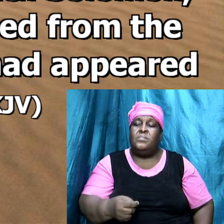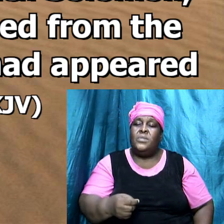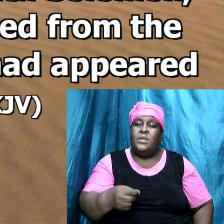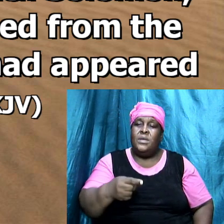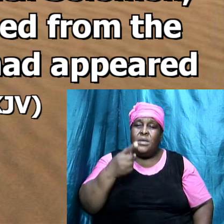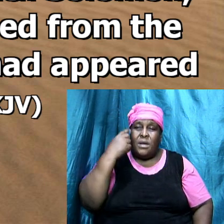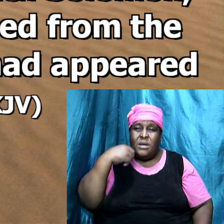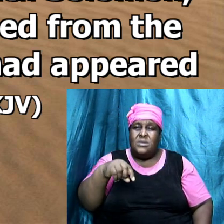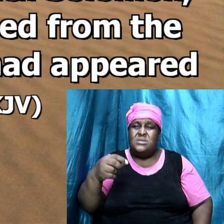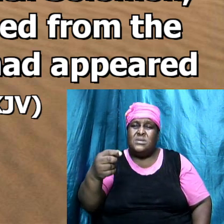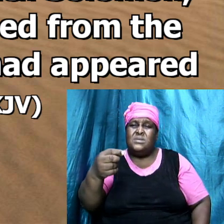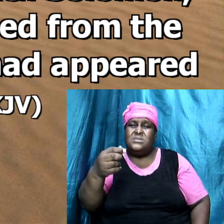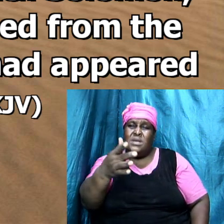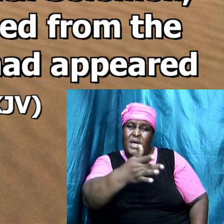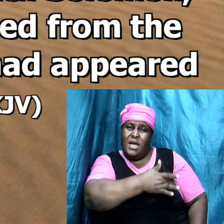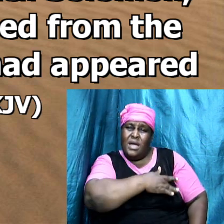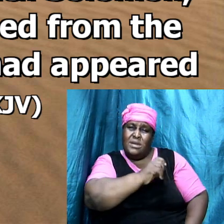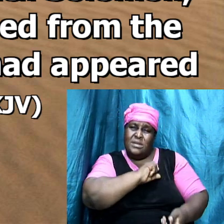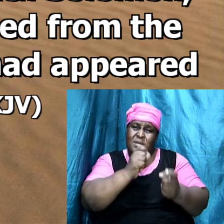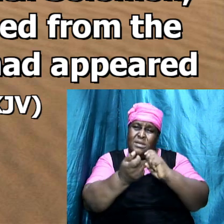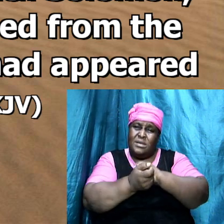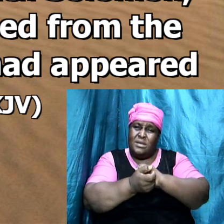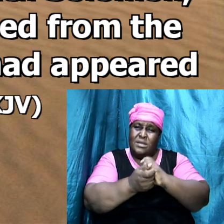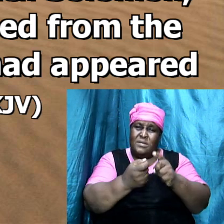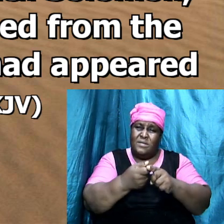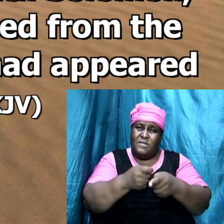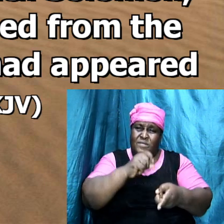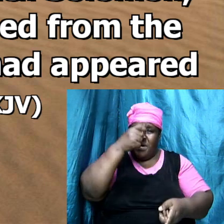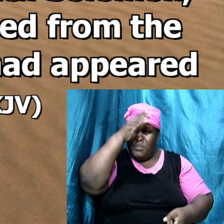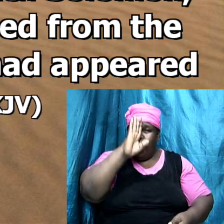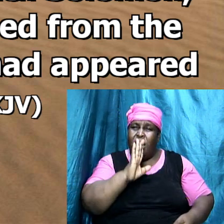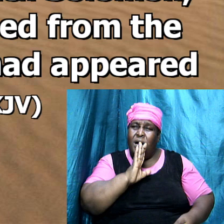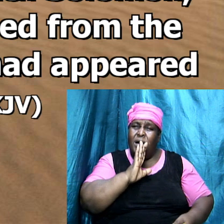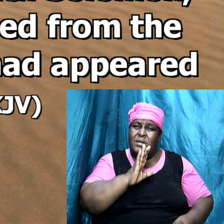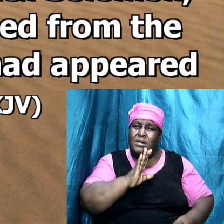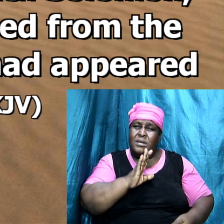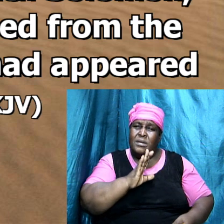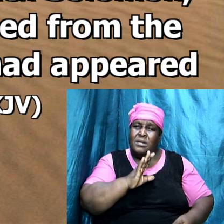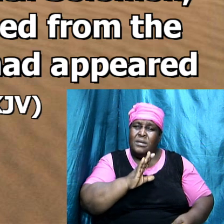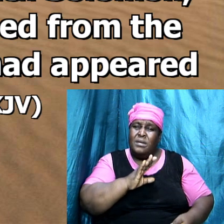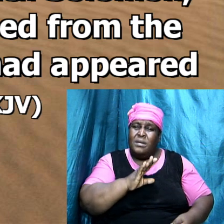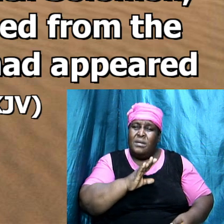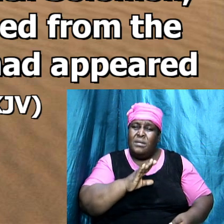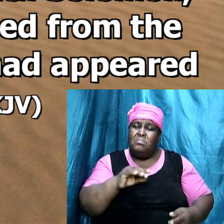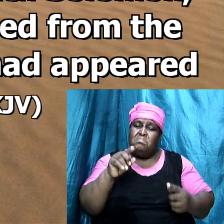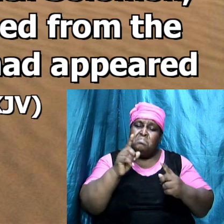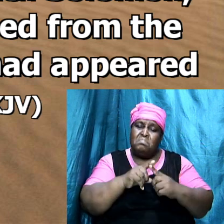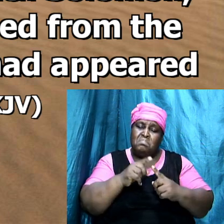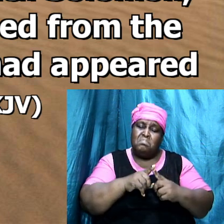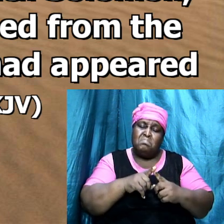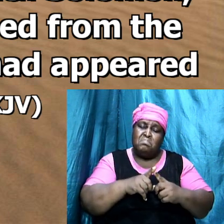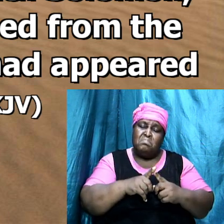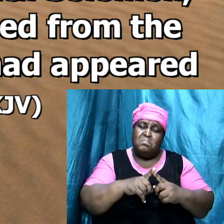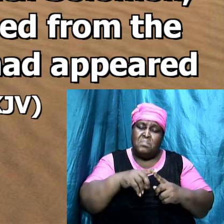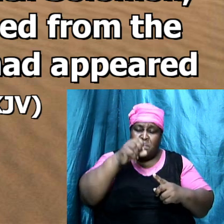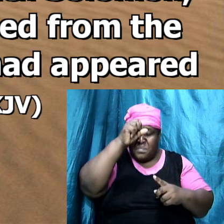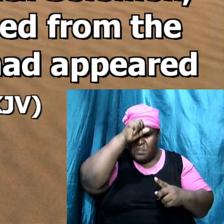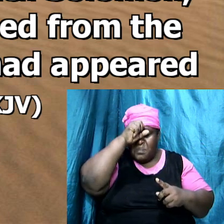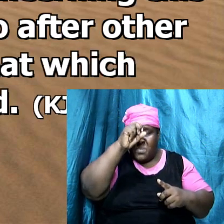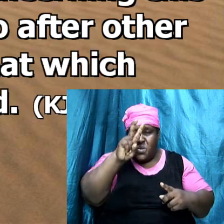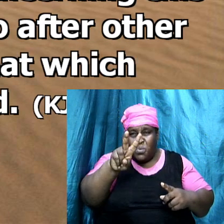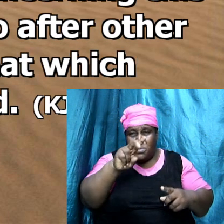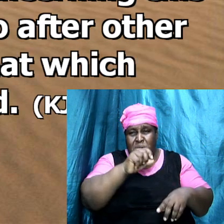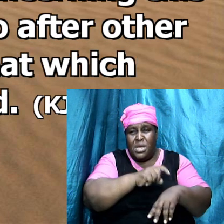because of his heart was turned from the Lord, God of Israel, which had appeared unto him, twice,